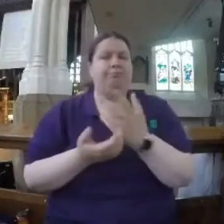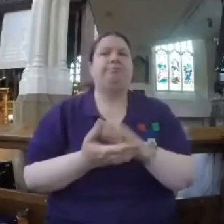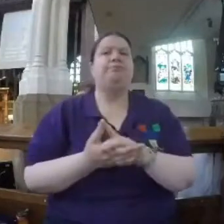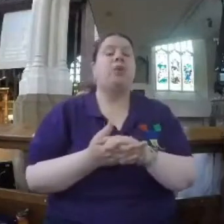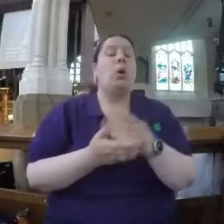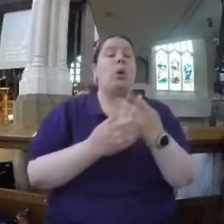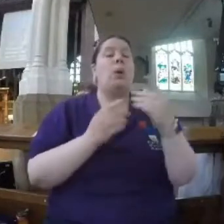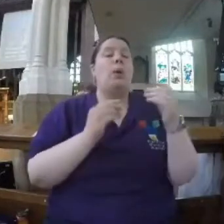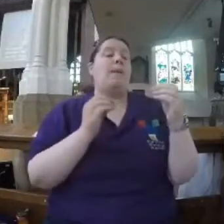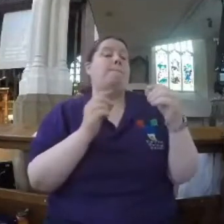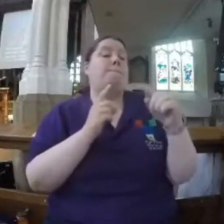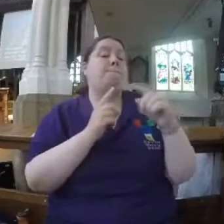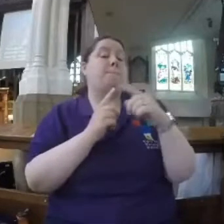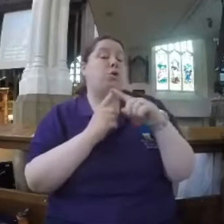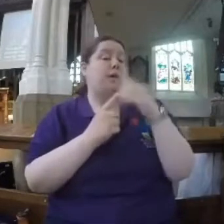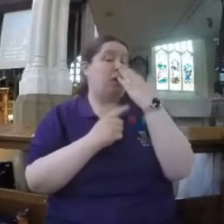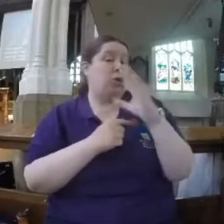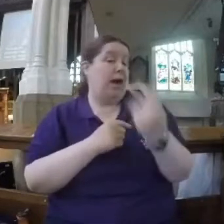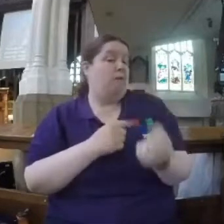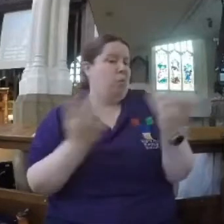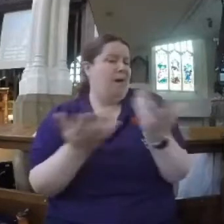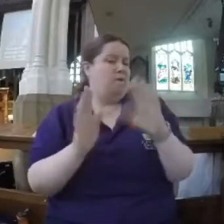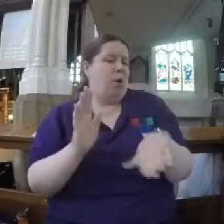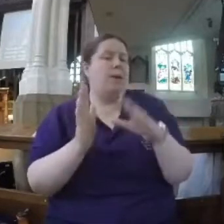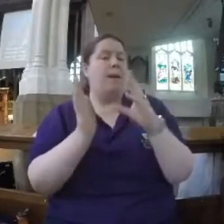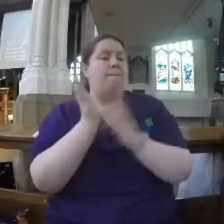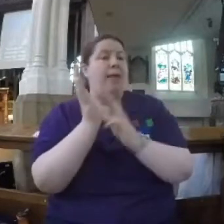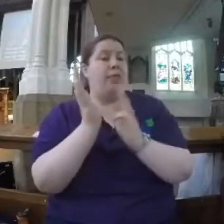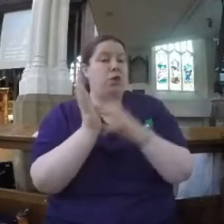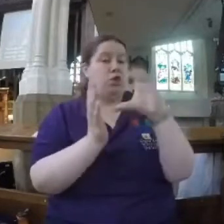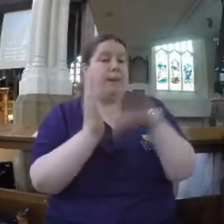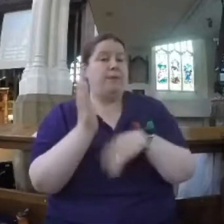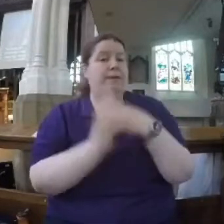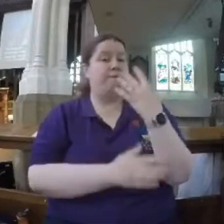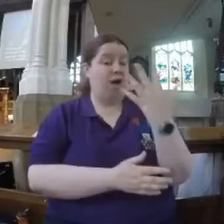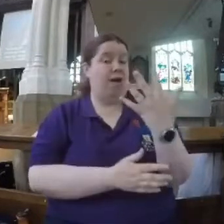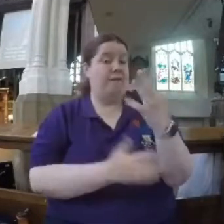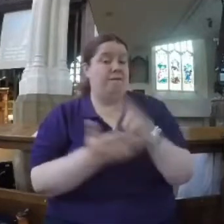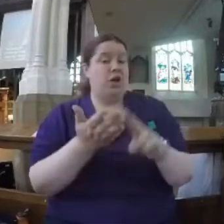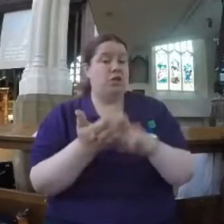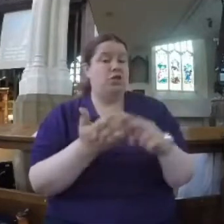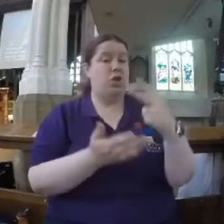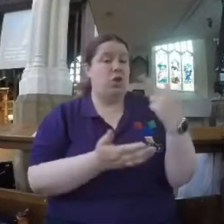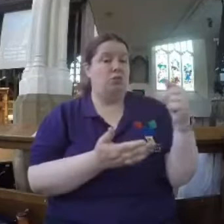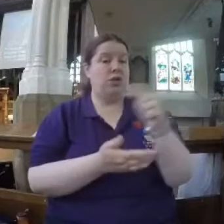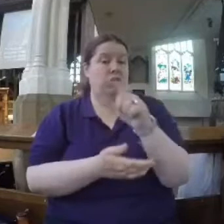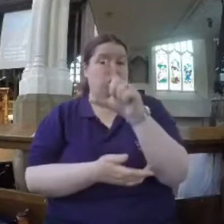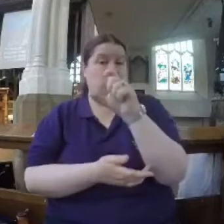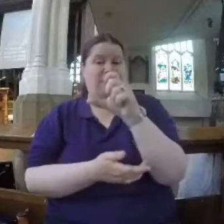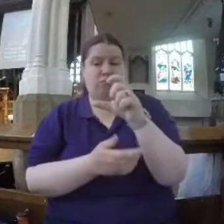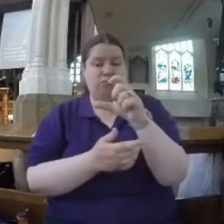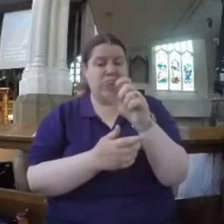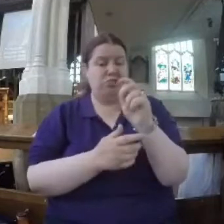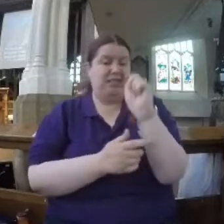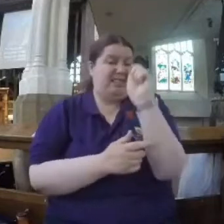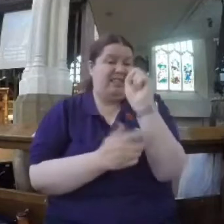from the Sermon on the Mount. They're found in Matthew's Gospel, chapter 5, verses 3 to 12. So that's only 10 verses.